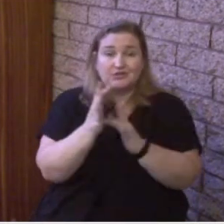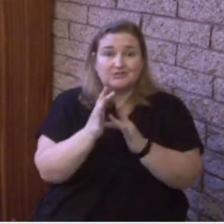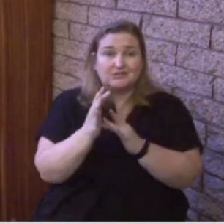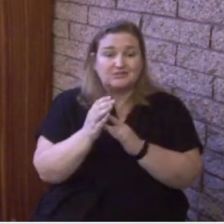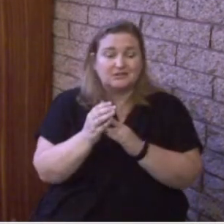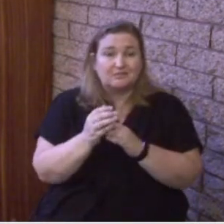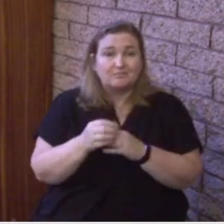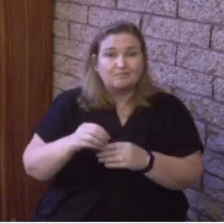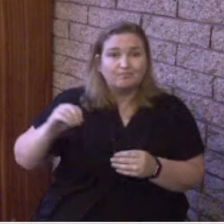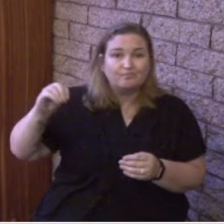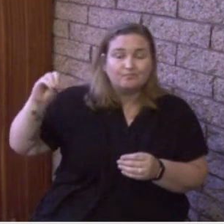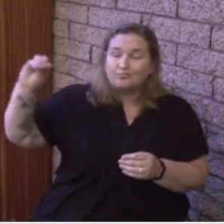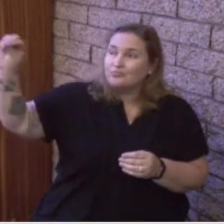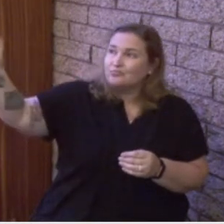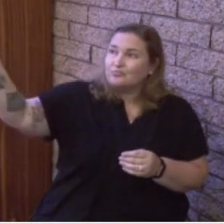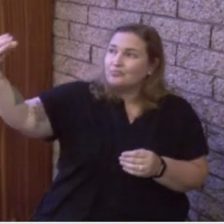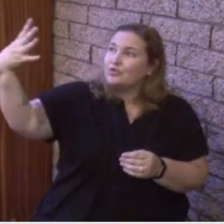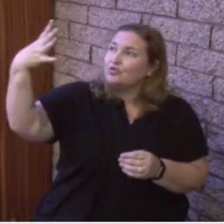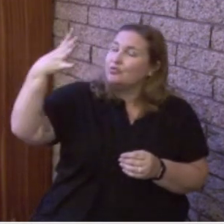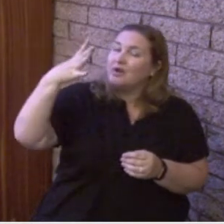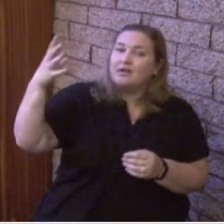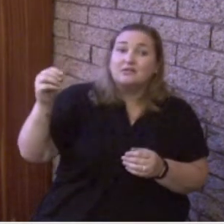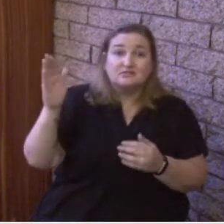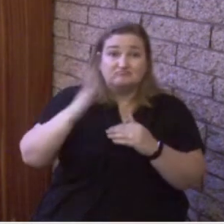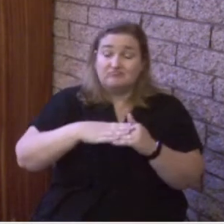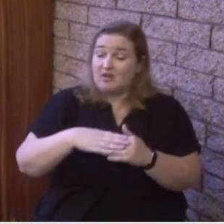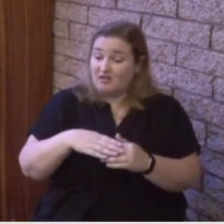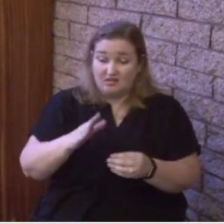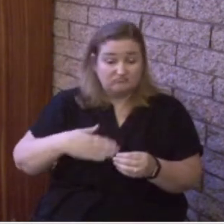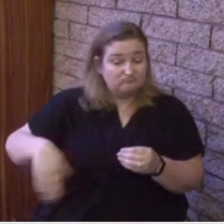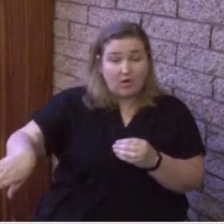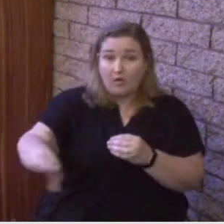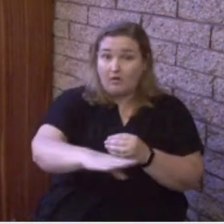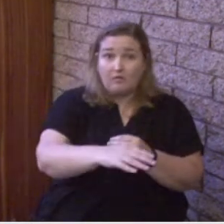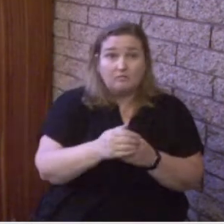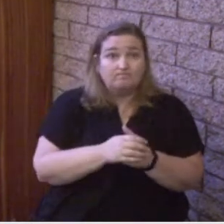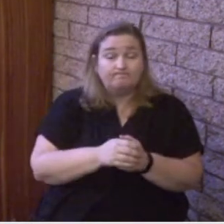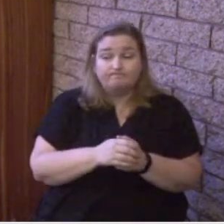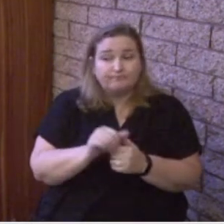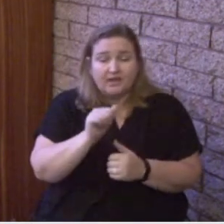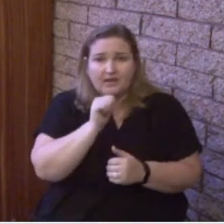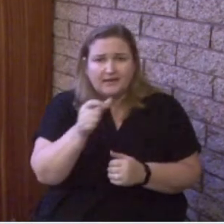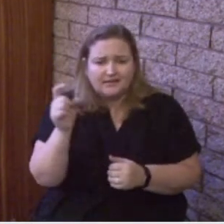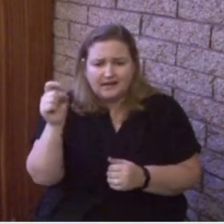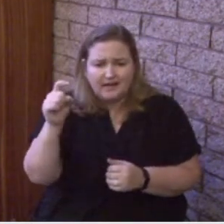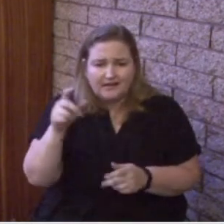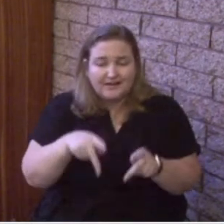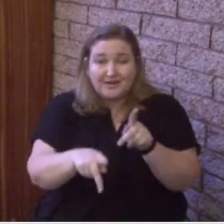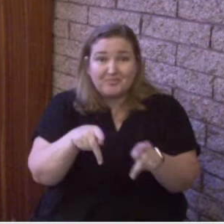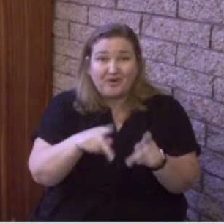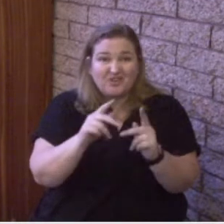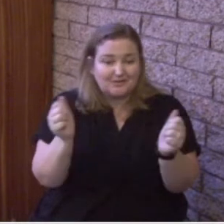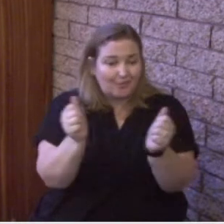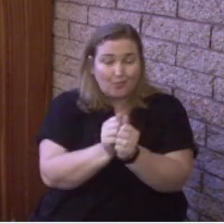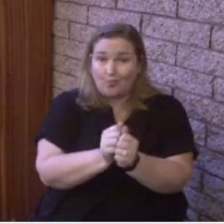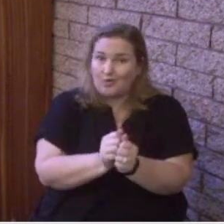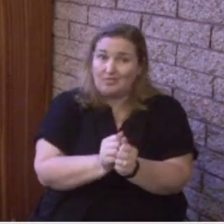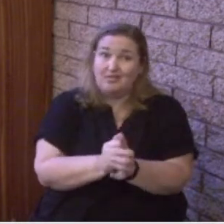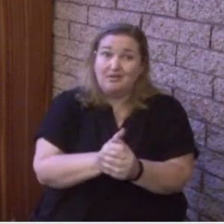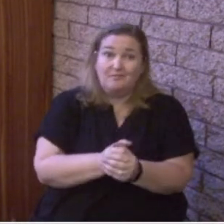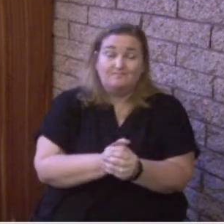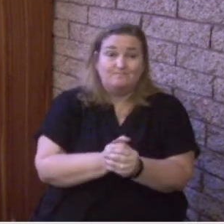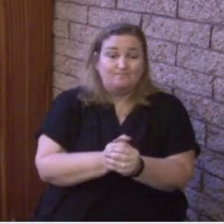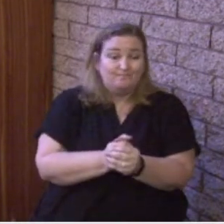There was not a needy person among them, for as many as were owners of land or houses sold them and brought the